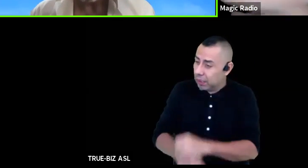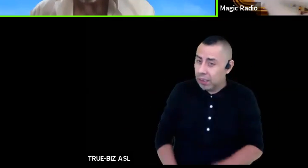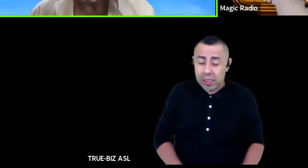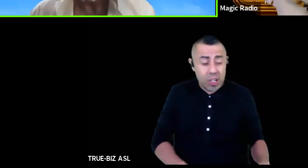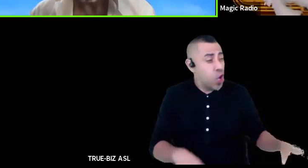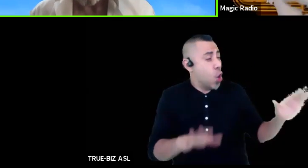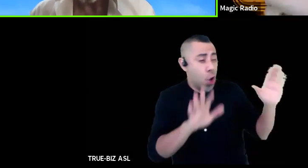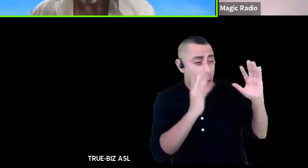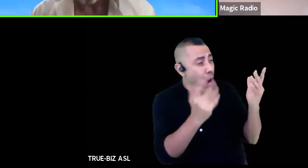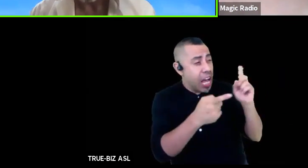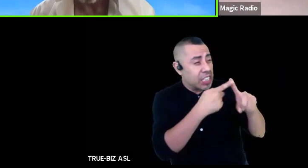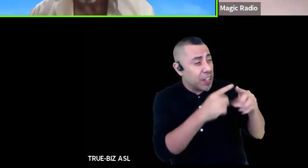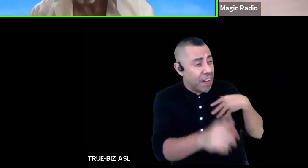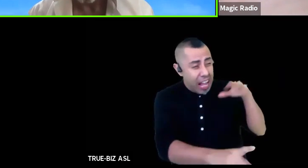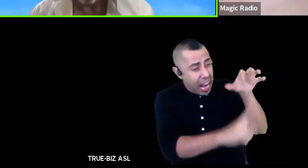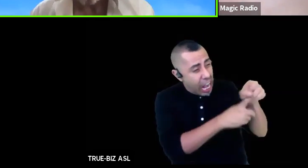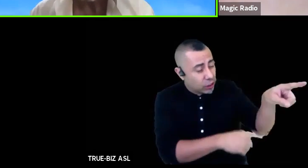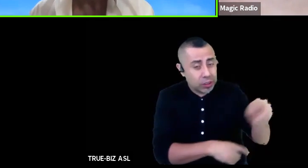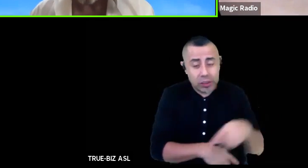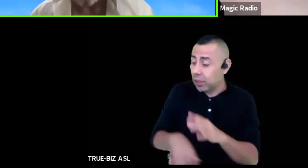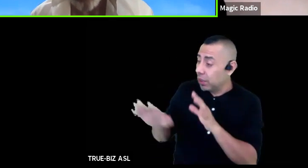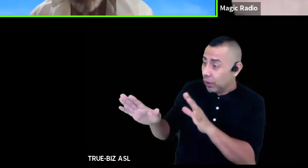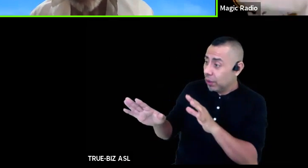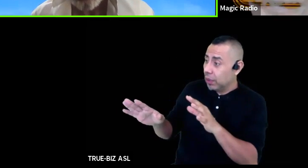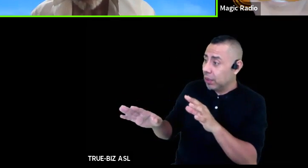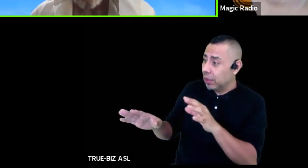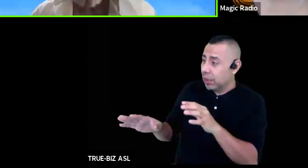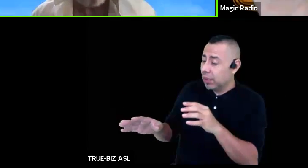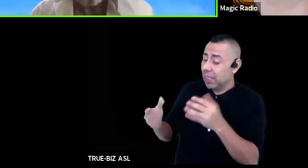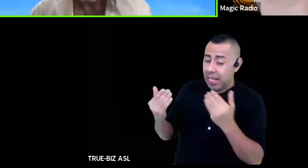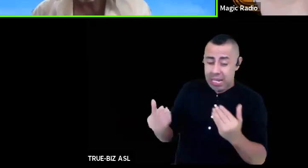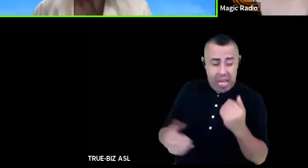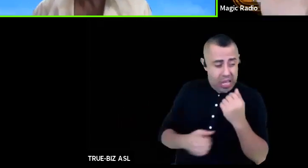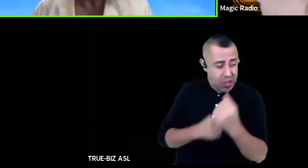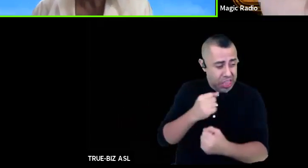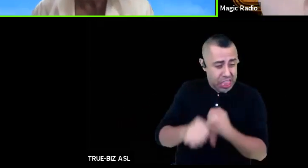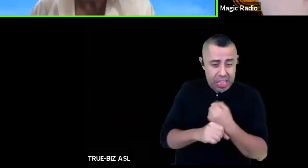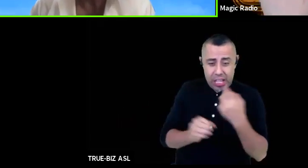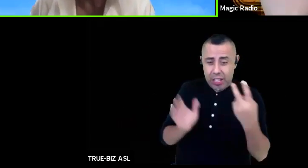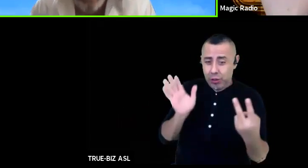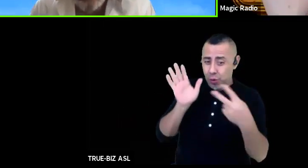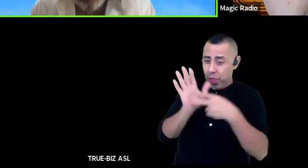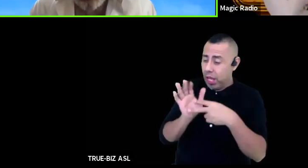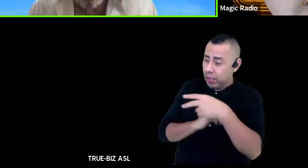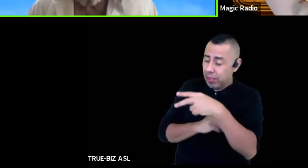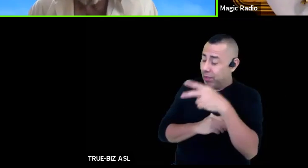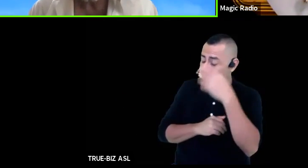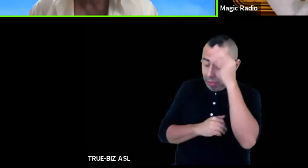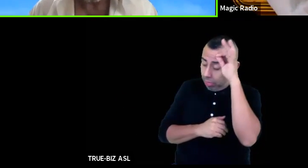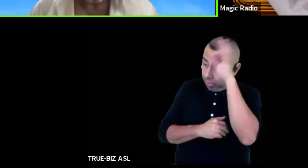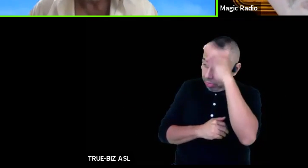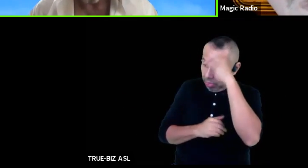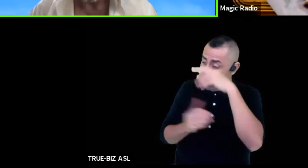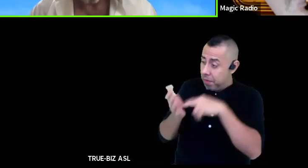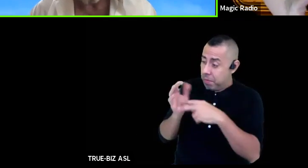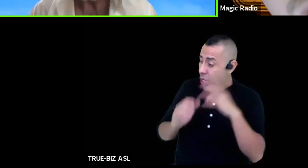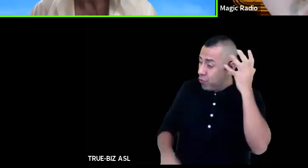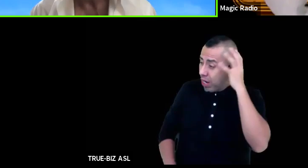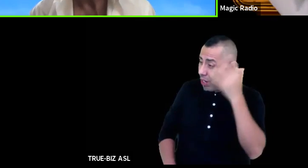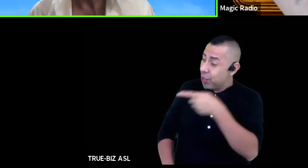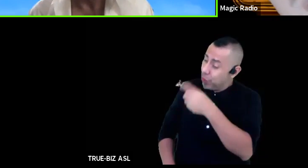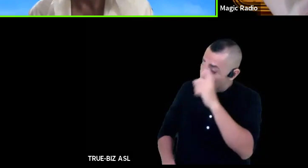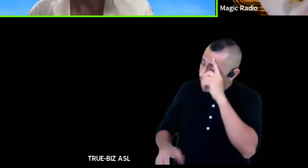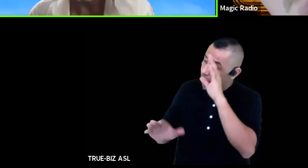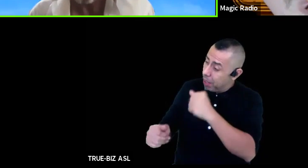somewhere in the year 2000 and there's someone who doesn't know what a radio is? you really expect me to buy that? I swear I'm gonna have your